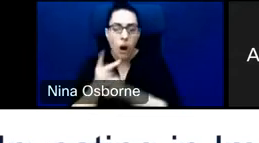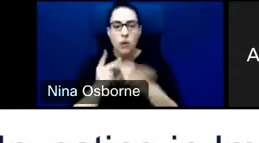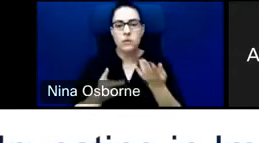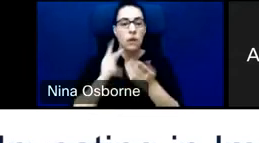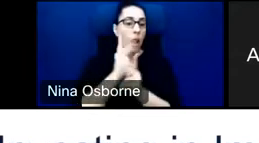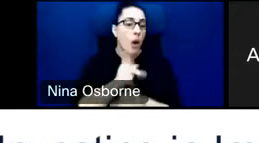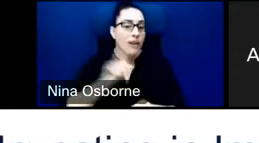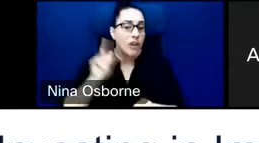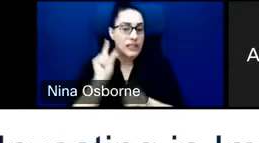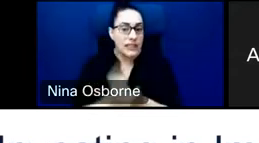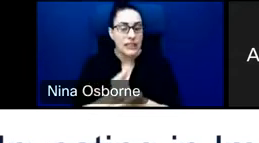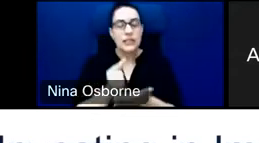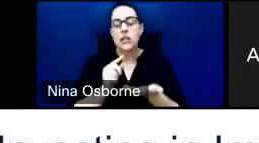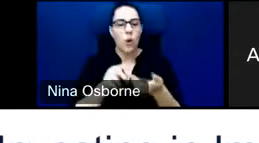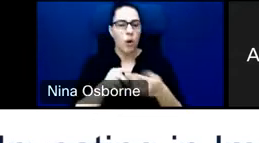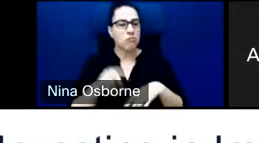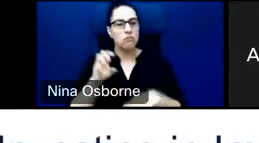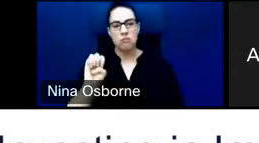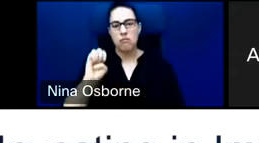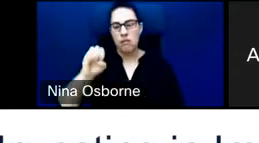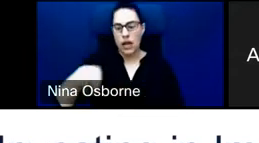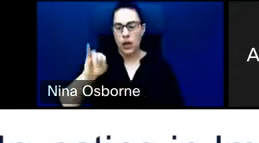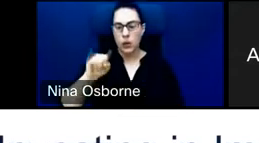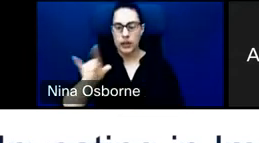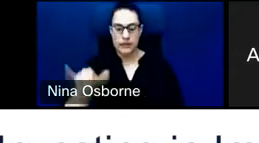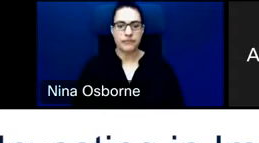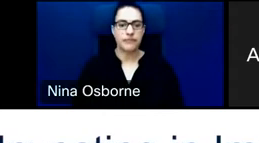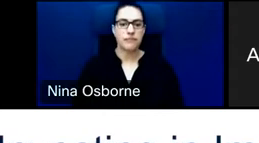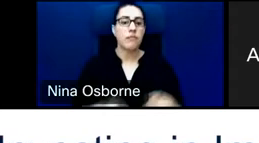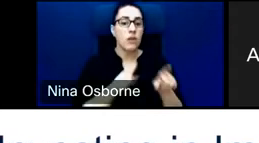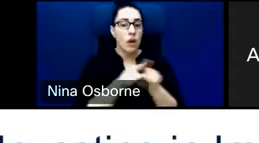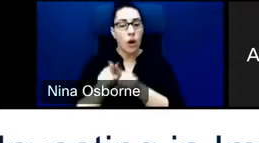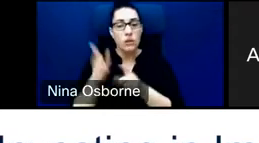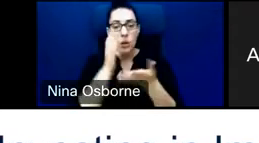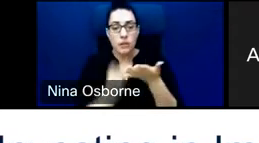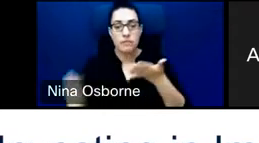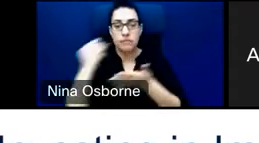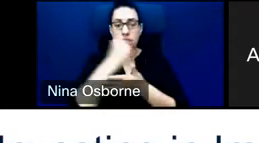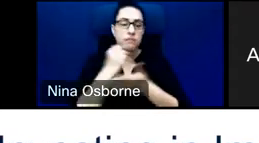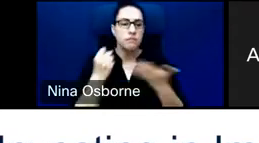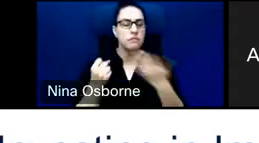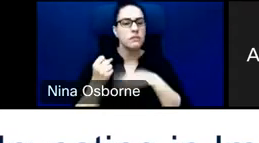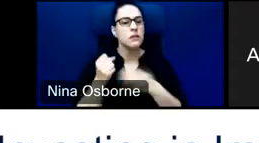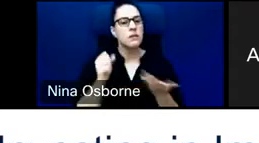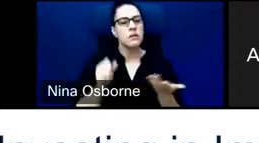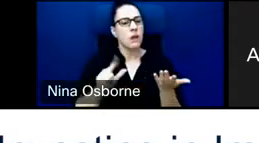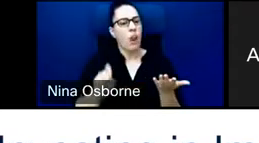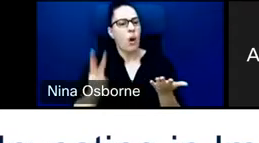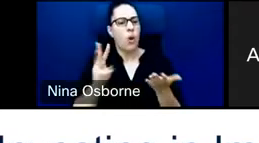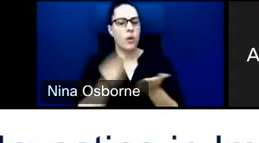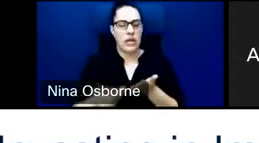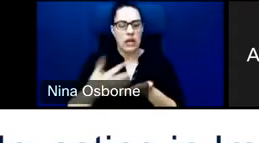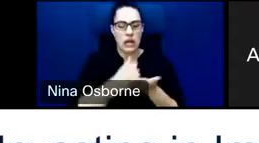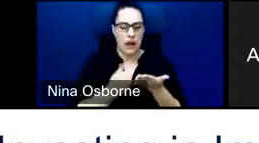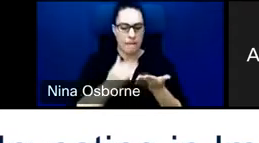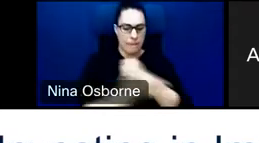made a commitment to prioritize low income and low middle income countries. So, in the past, I would say maybe 60% of what we